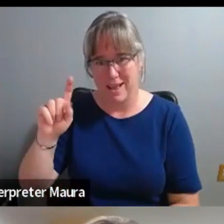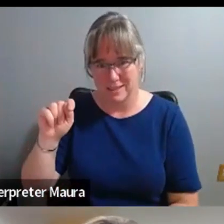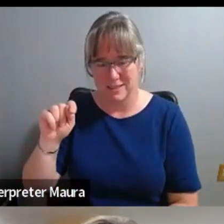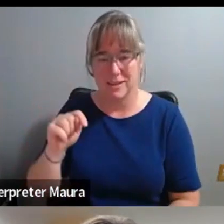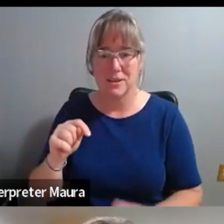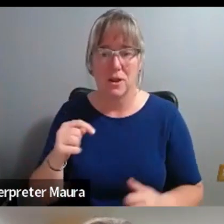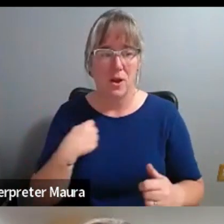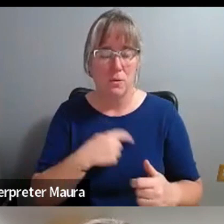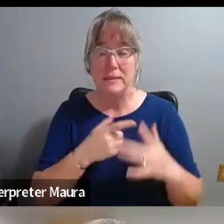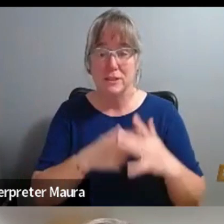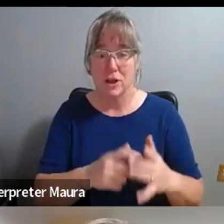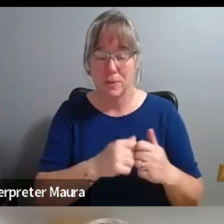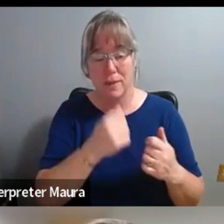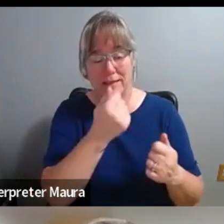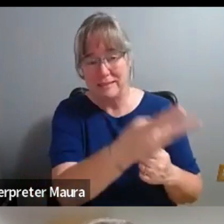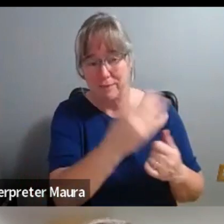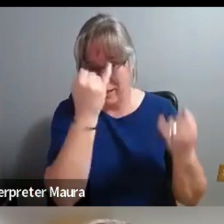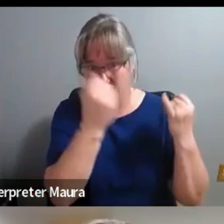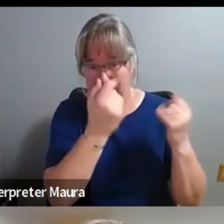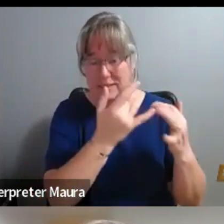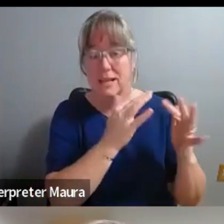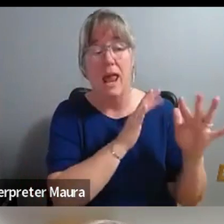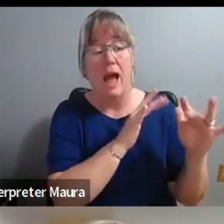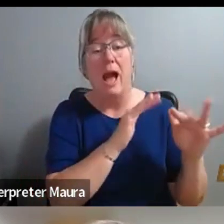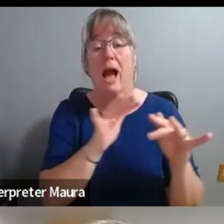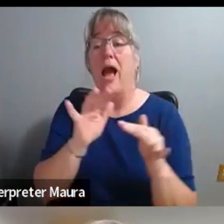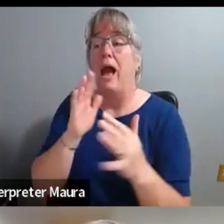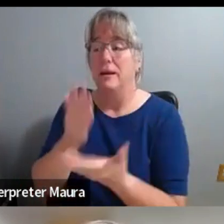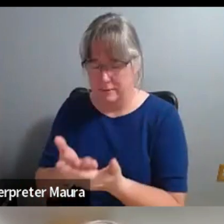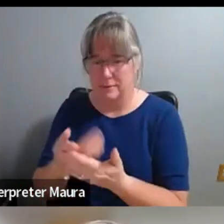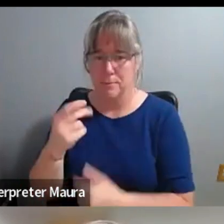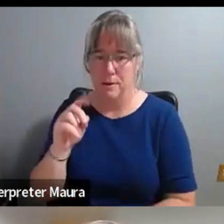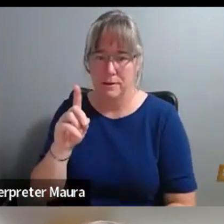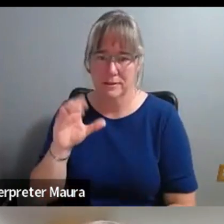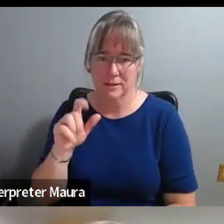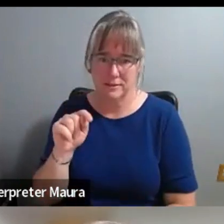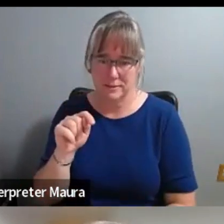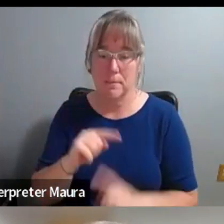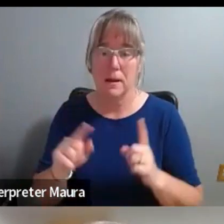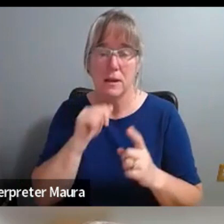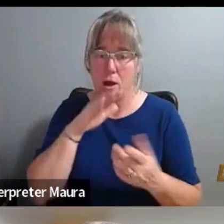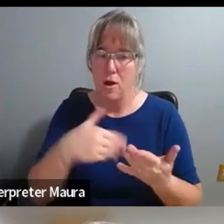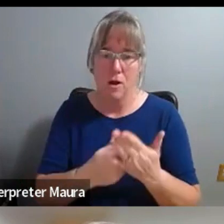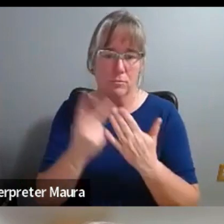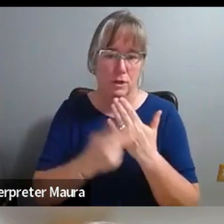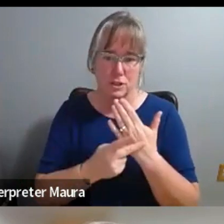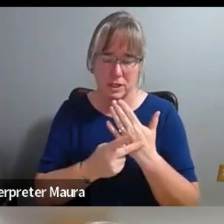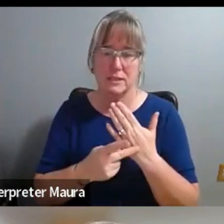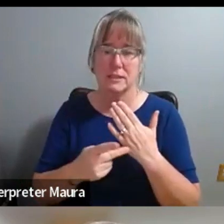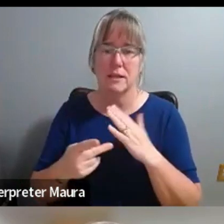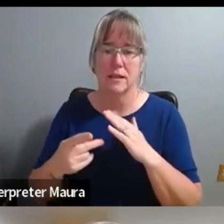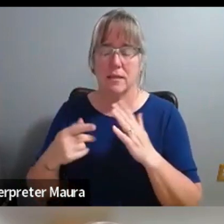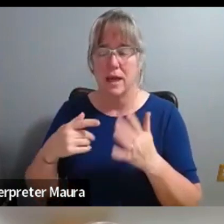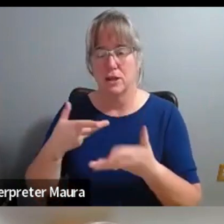landed on, on podcasts as a medium for a lot of really good reasons. Um, but not every project that's interested in grappling with difficult